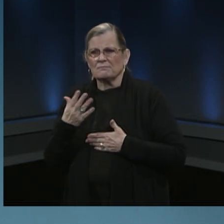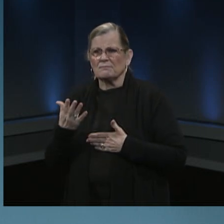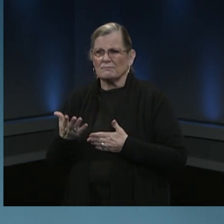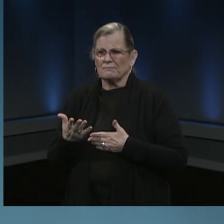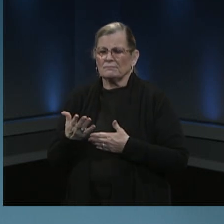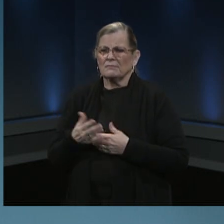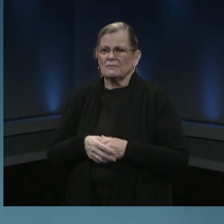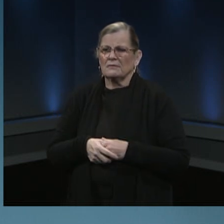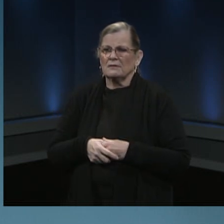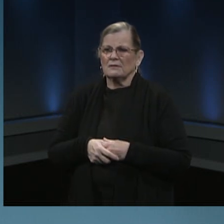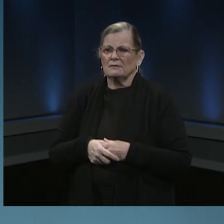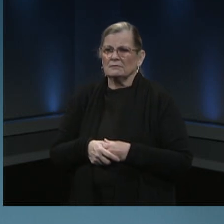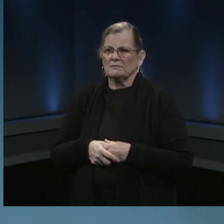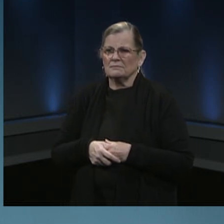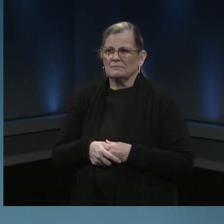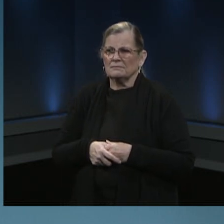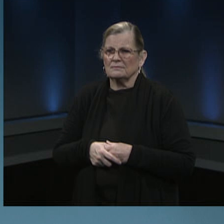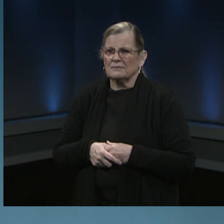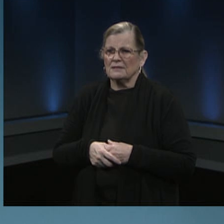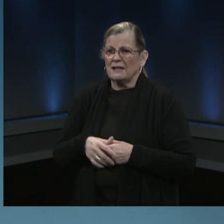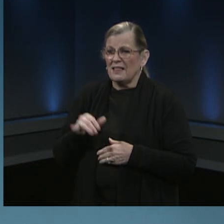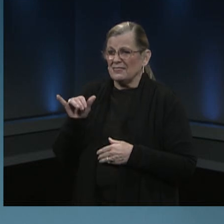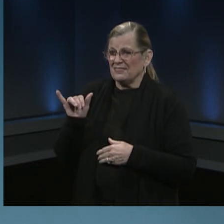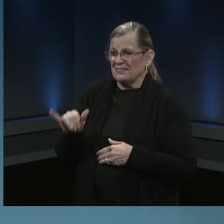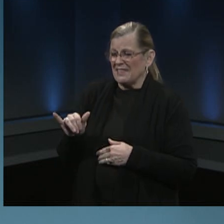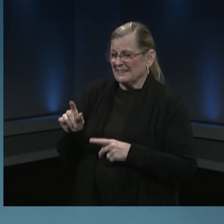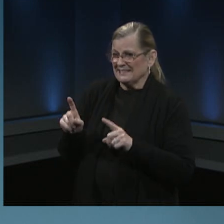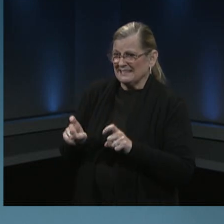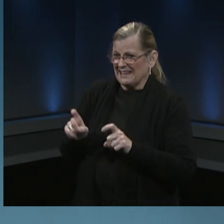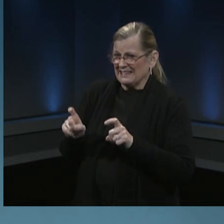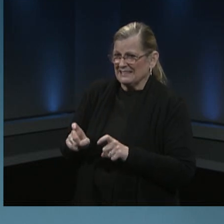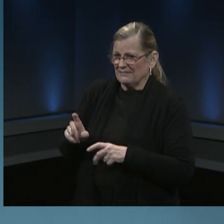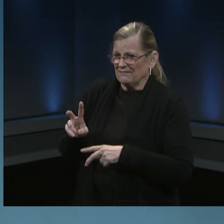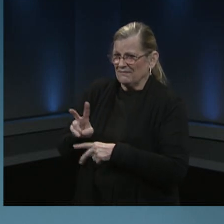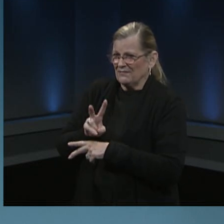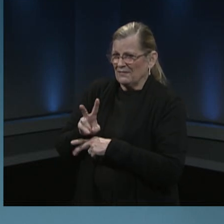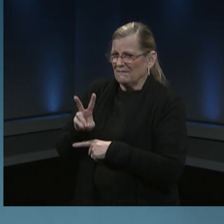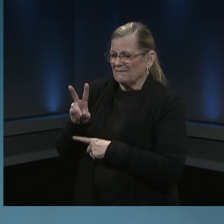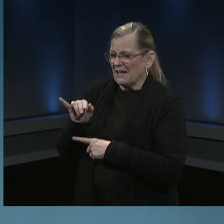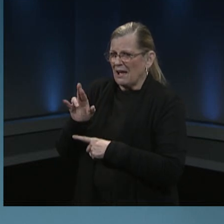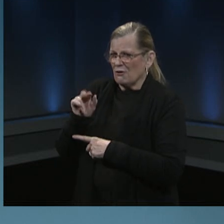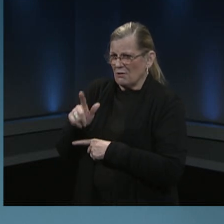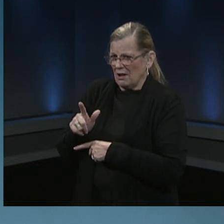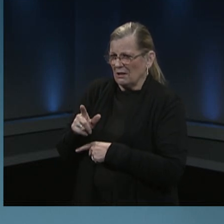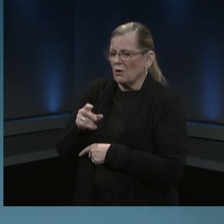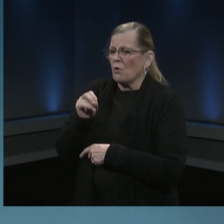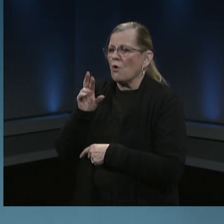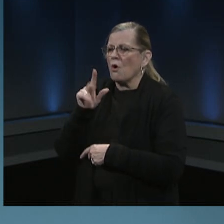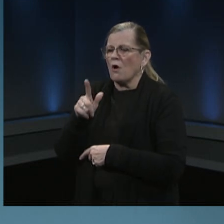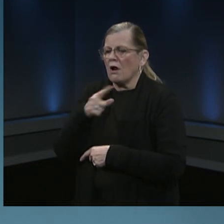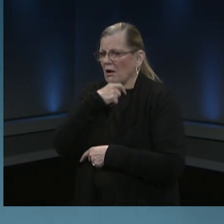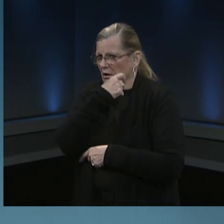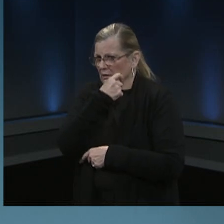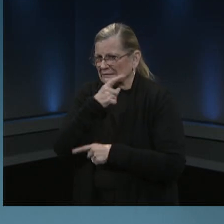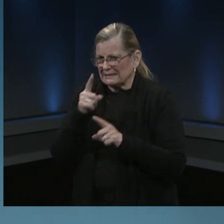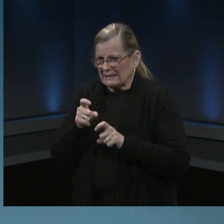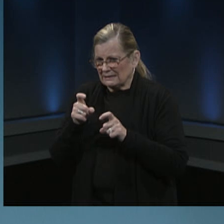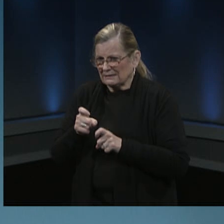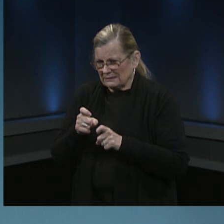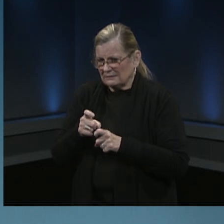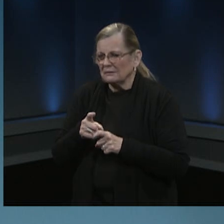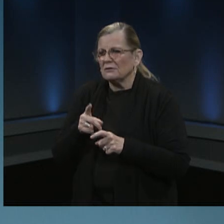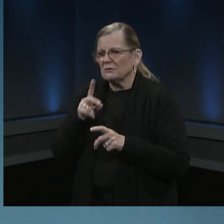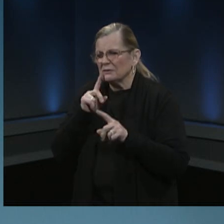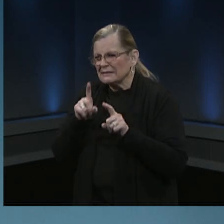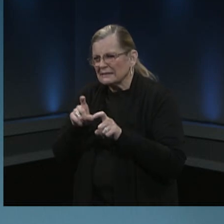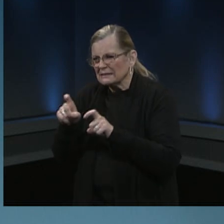by using those viral tests tests and by assessing the rates of infection among people who have been vaccinated